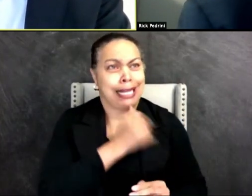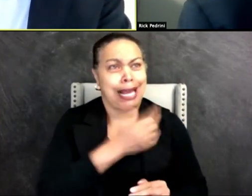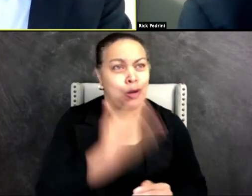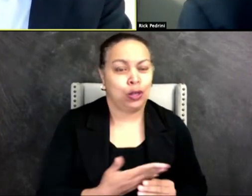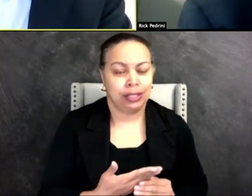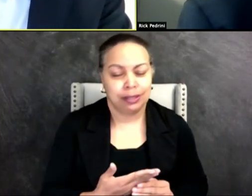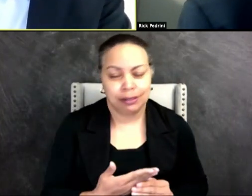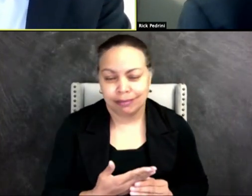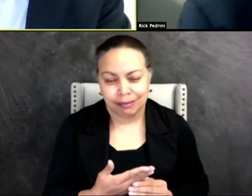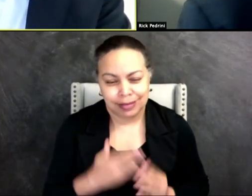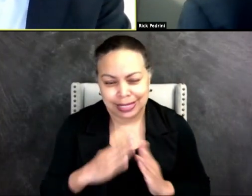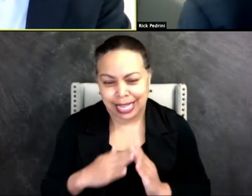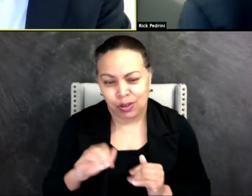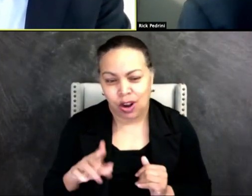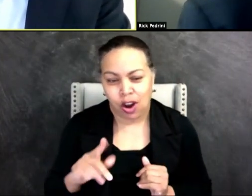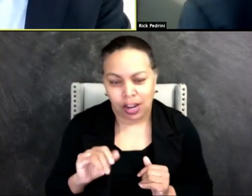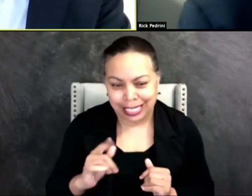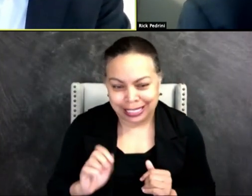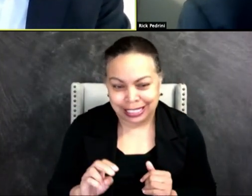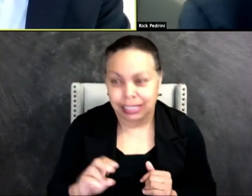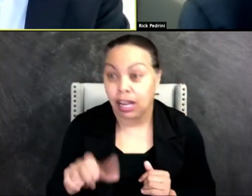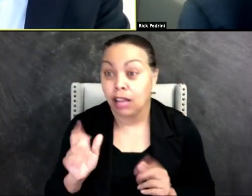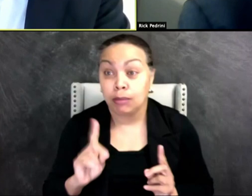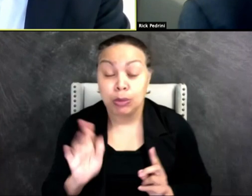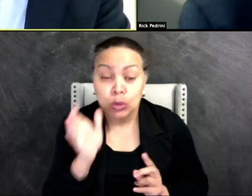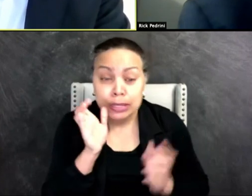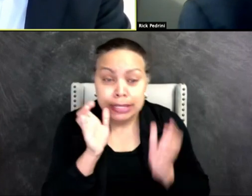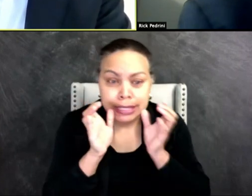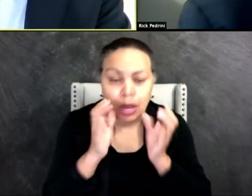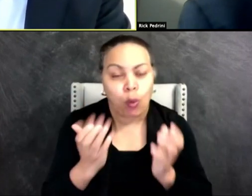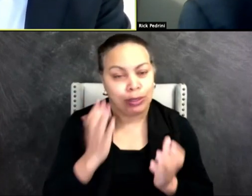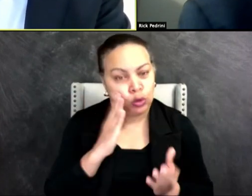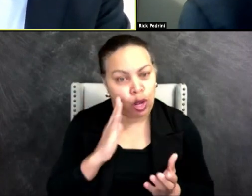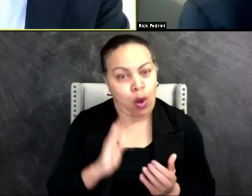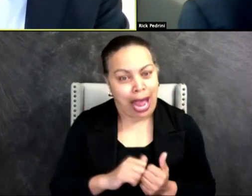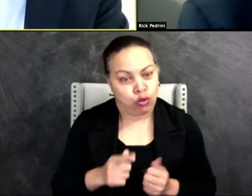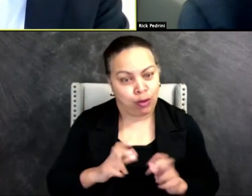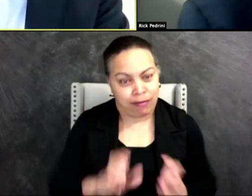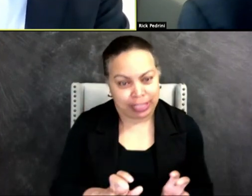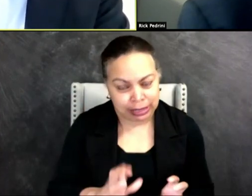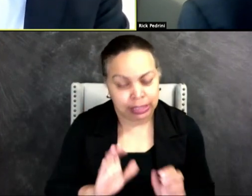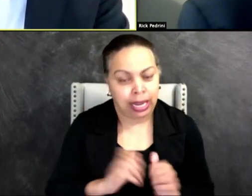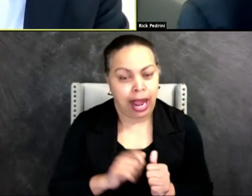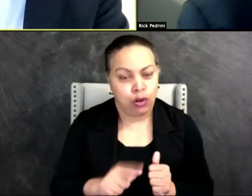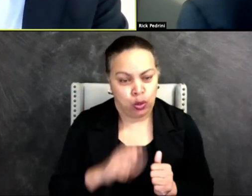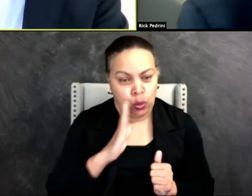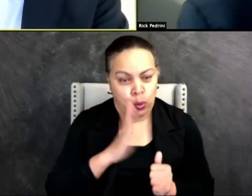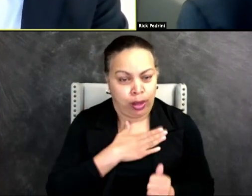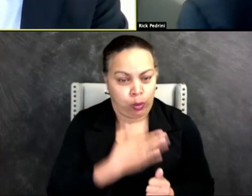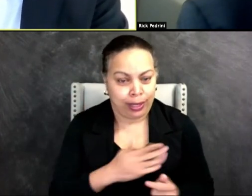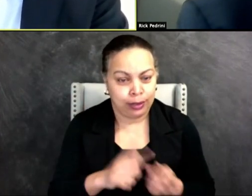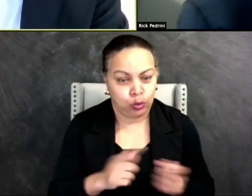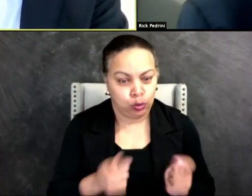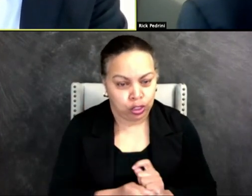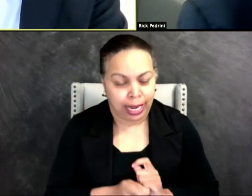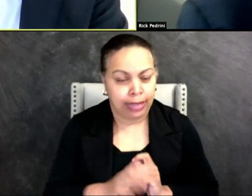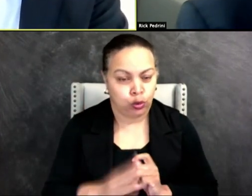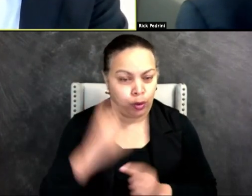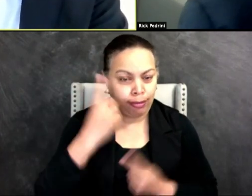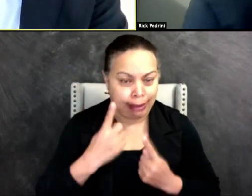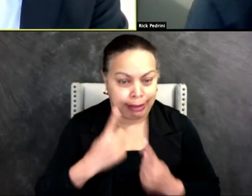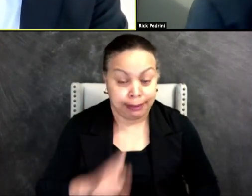Arlington and all those others that are listening want to know what you're vested in to change the thinking behind those words.